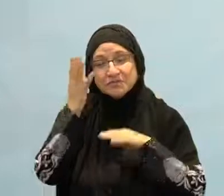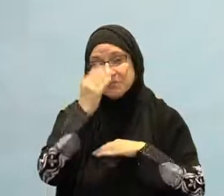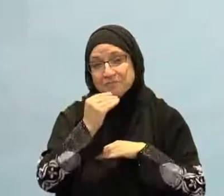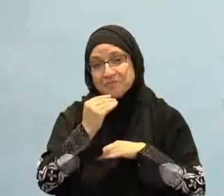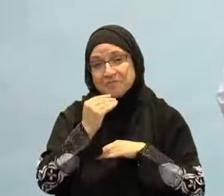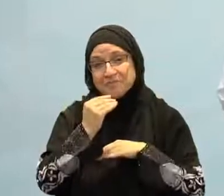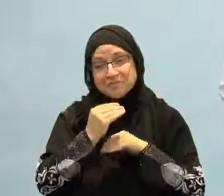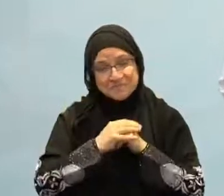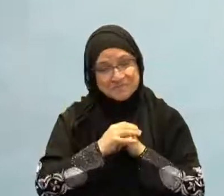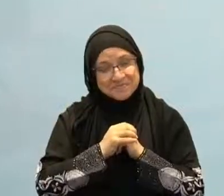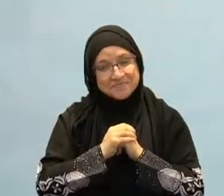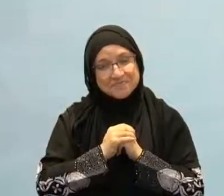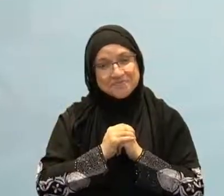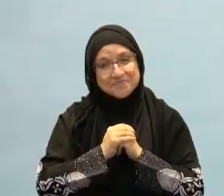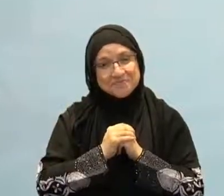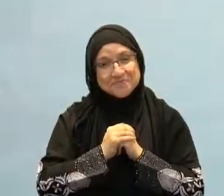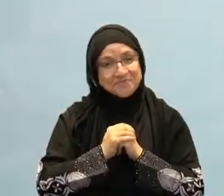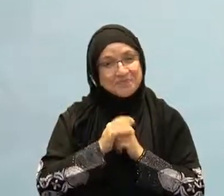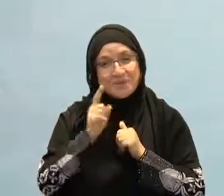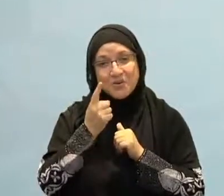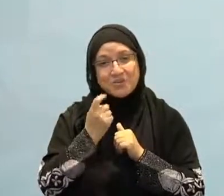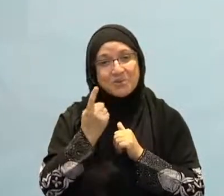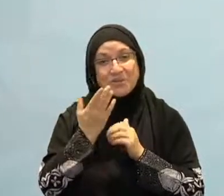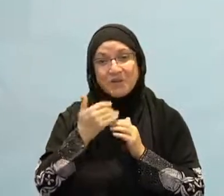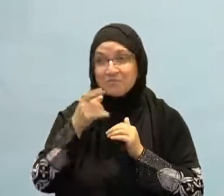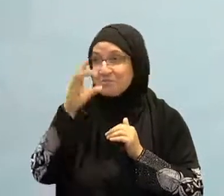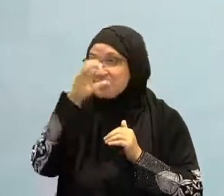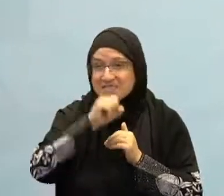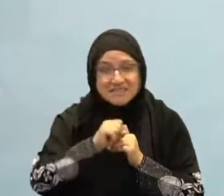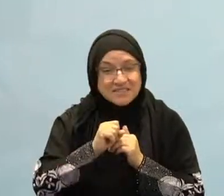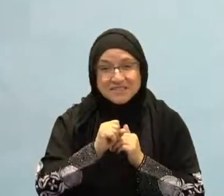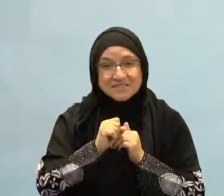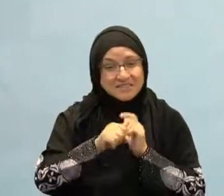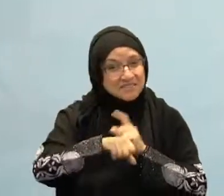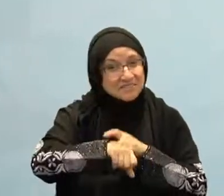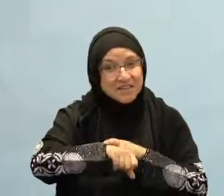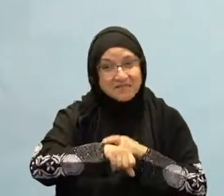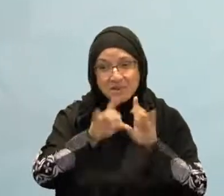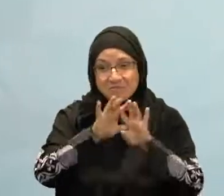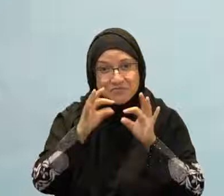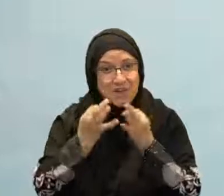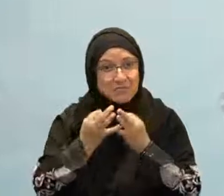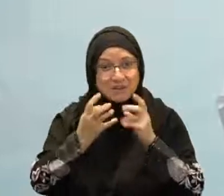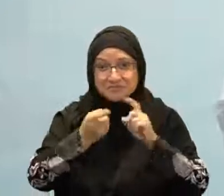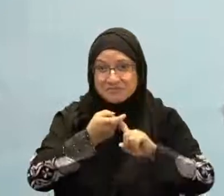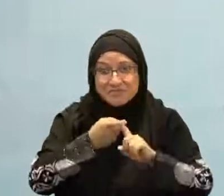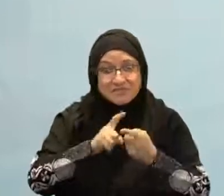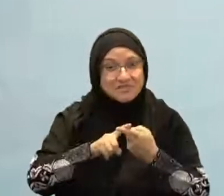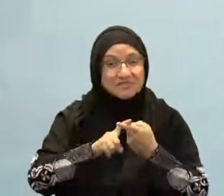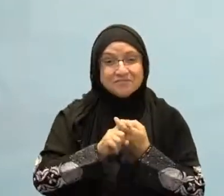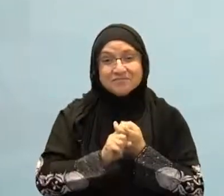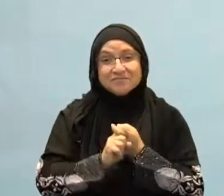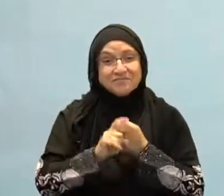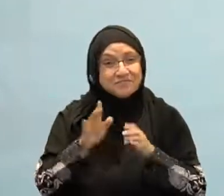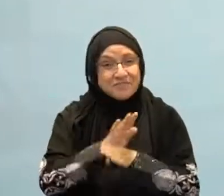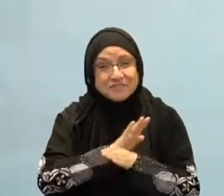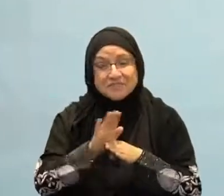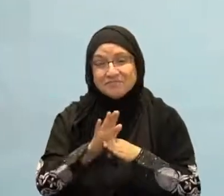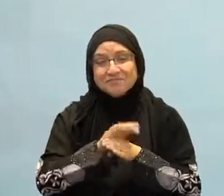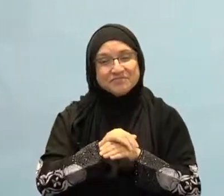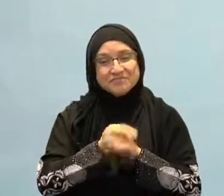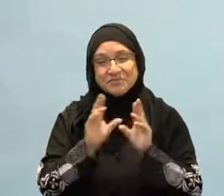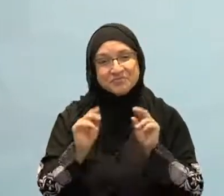Shurayh ibn Hani, rahimahullah ta'ala, he likened it to physical exercise. You know, when you physically exercise,